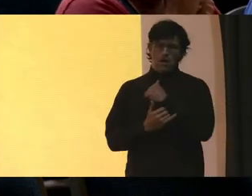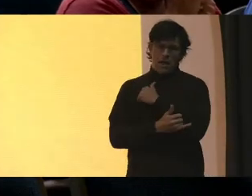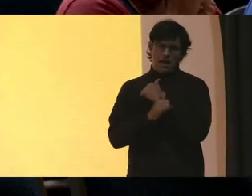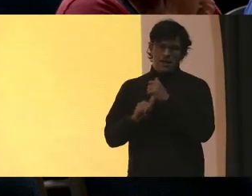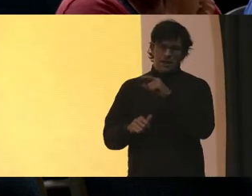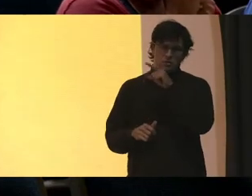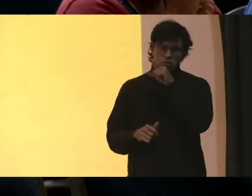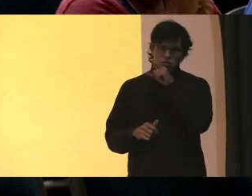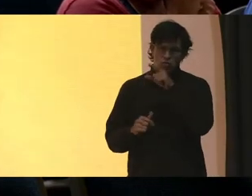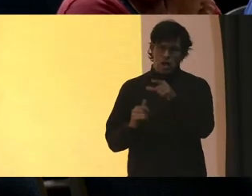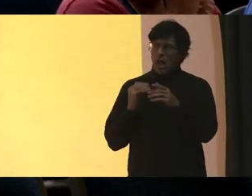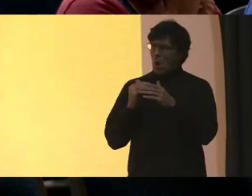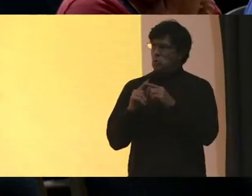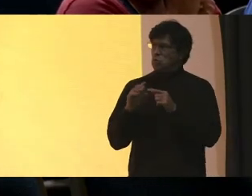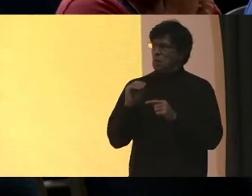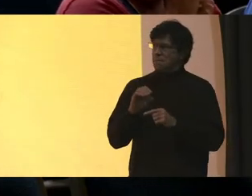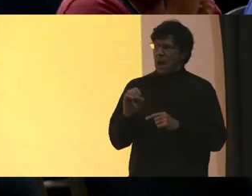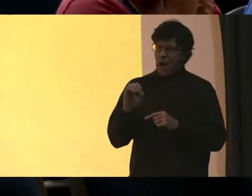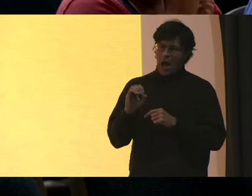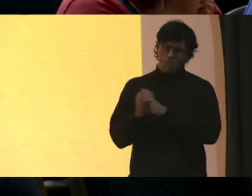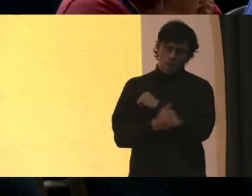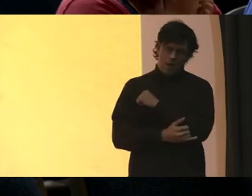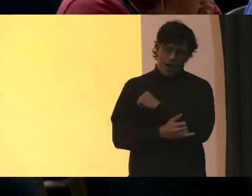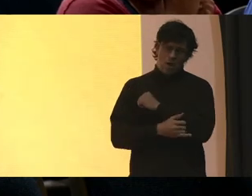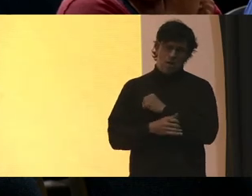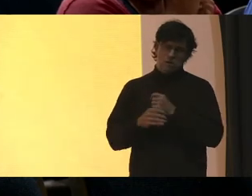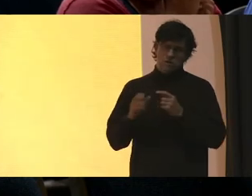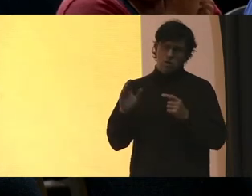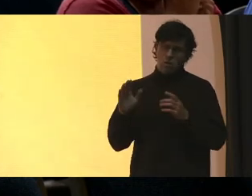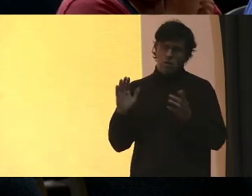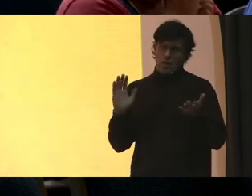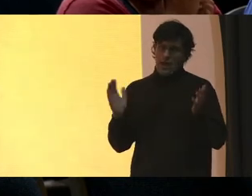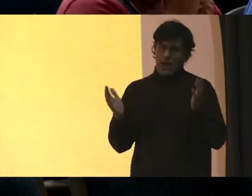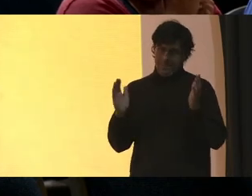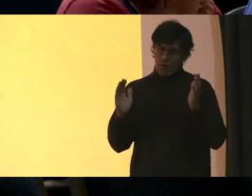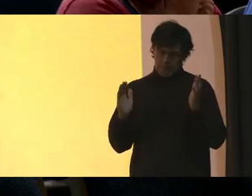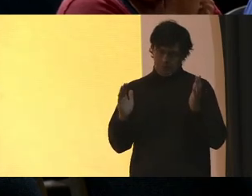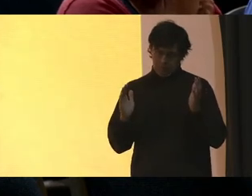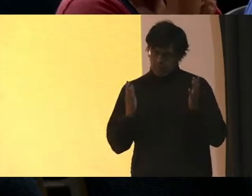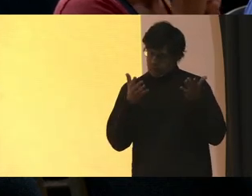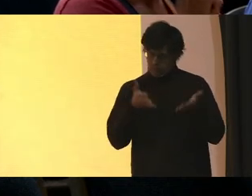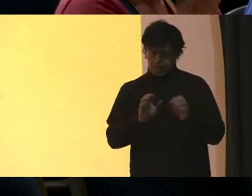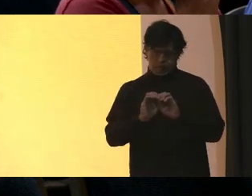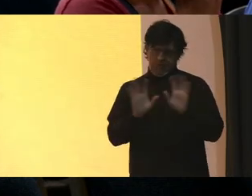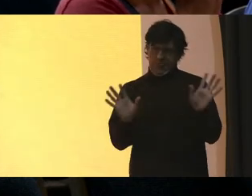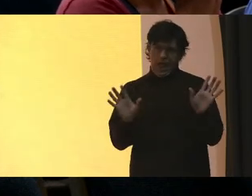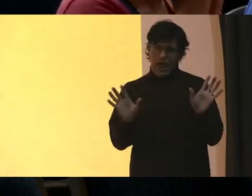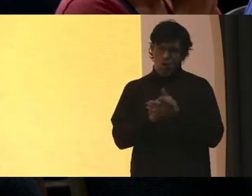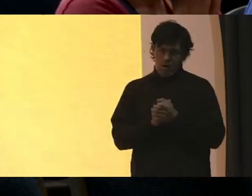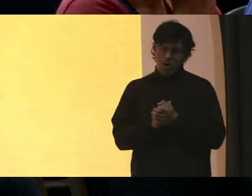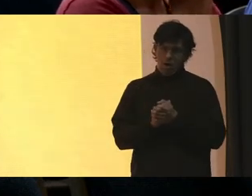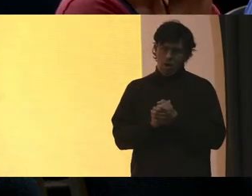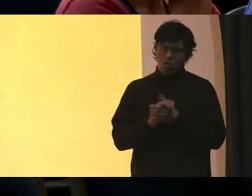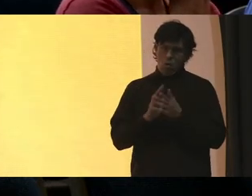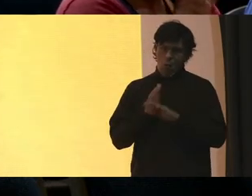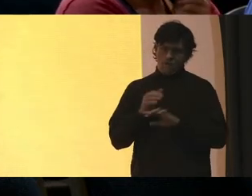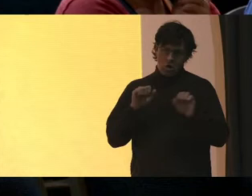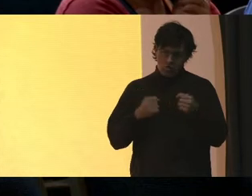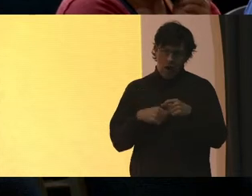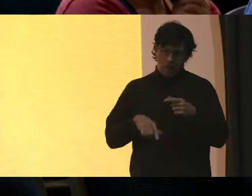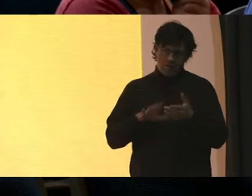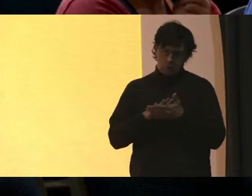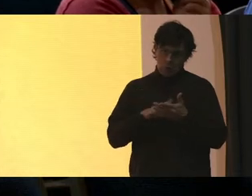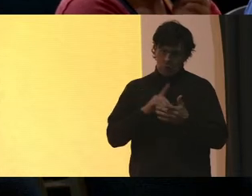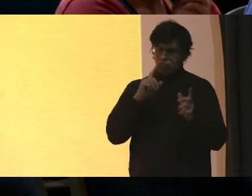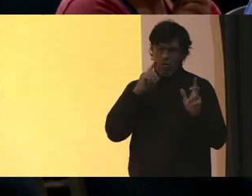really, really close to Montgomery County So the comparison is, you know, there The overcrowding in this school is